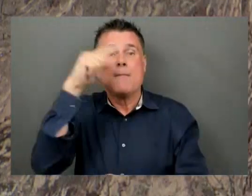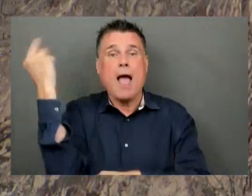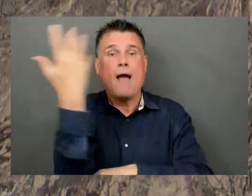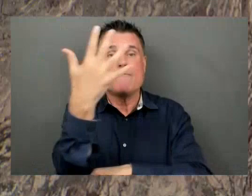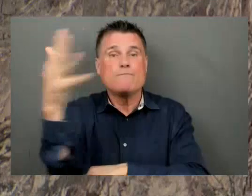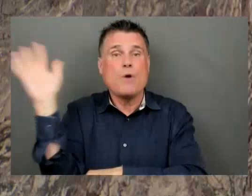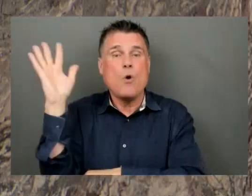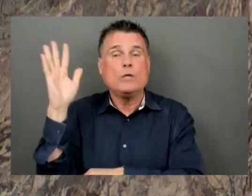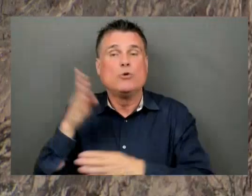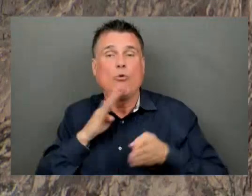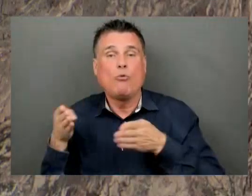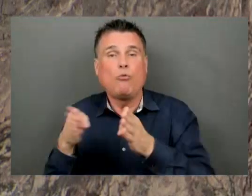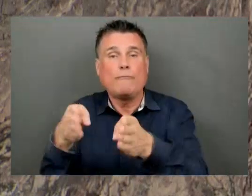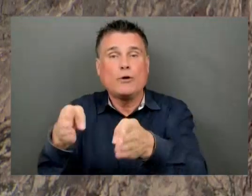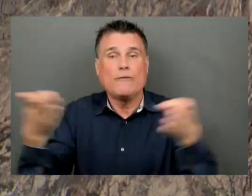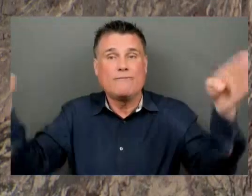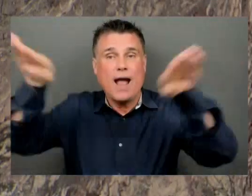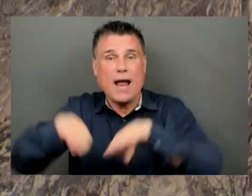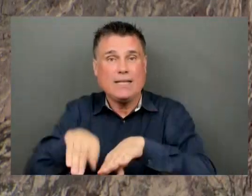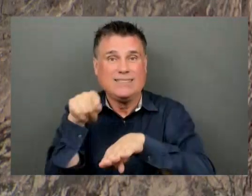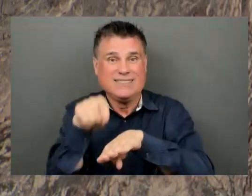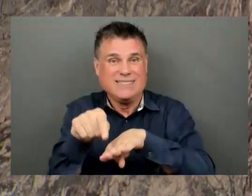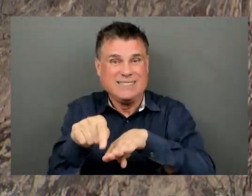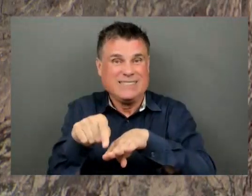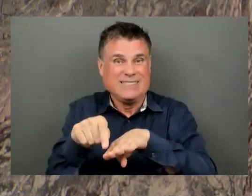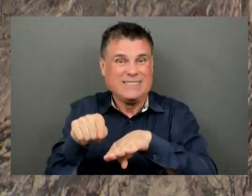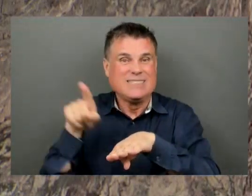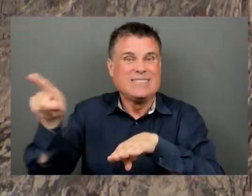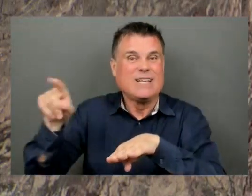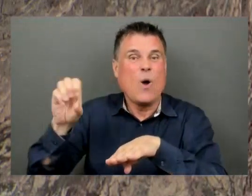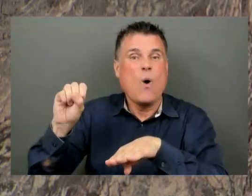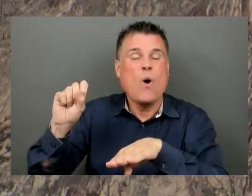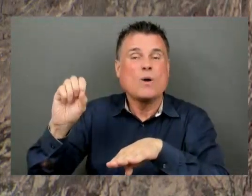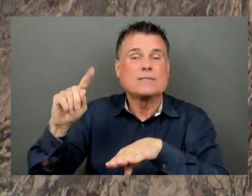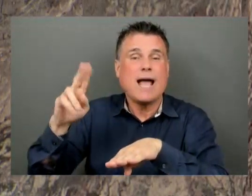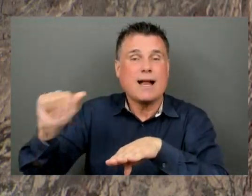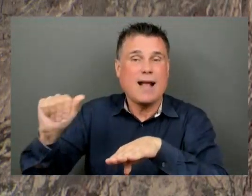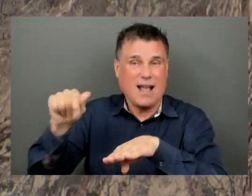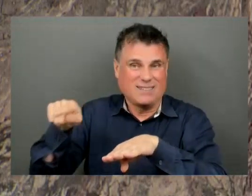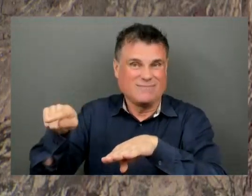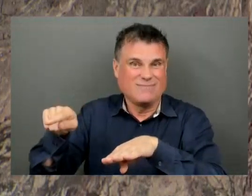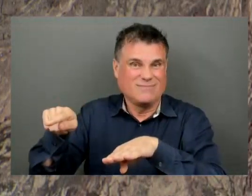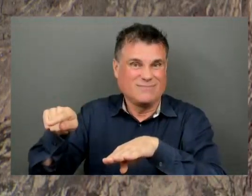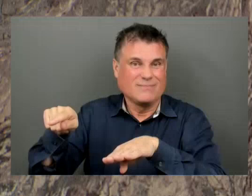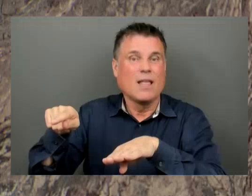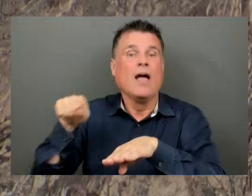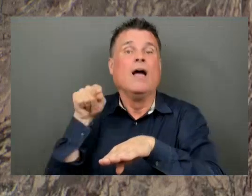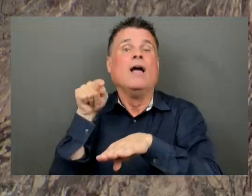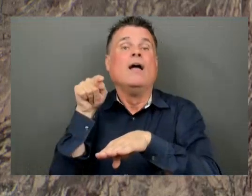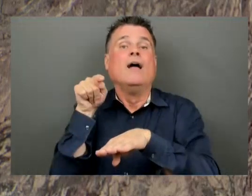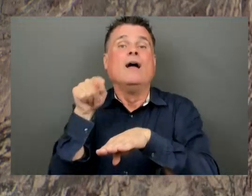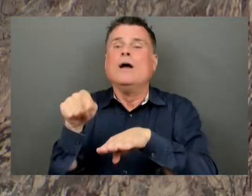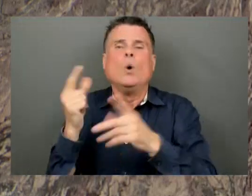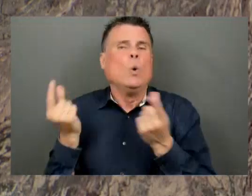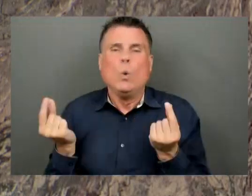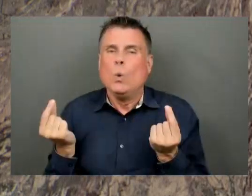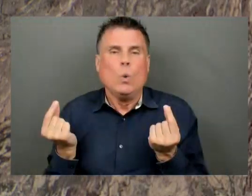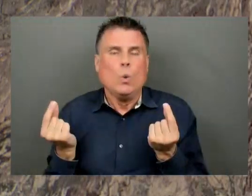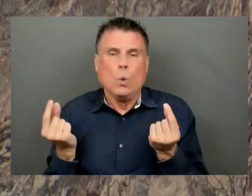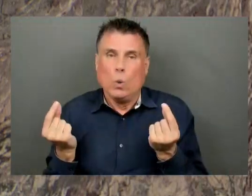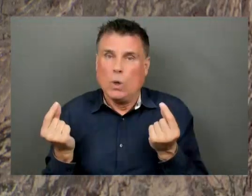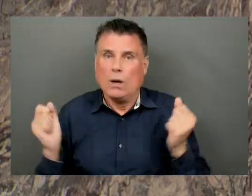valley, conflicts with people and livestock have increased, the Blackfoot challenge was created with an emphasis on education and deterrence.